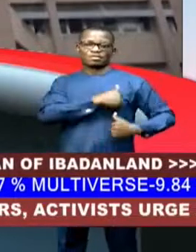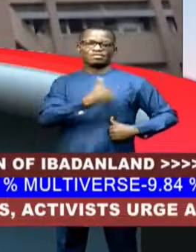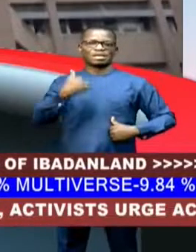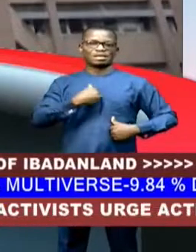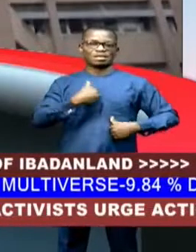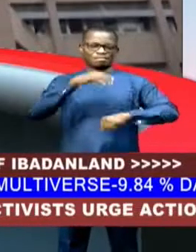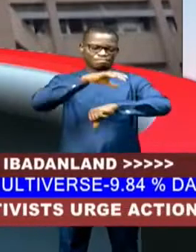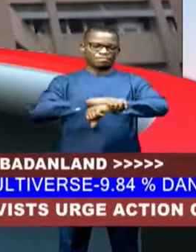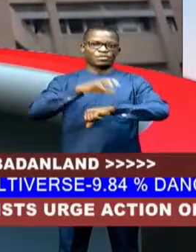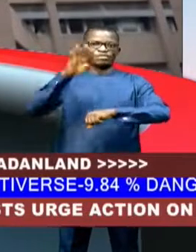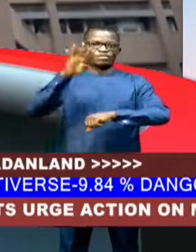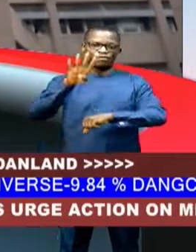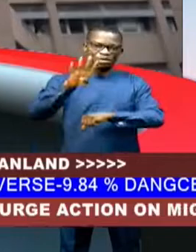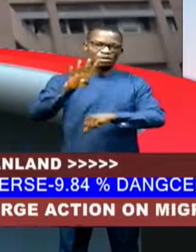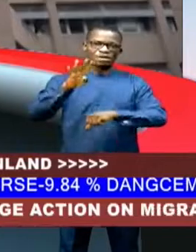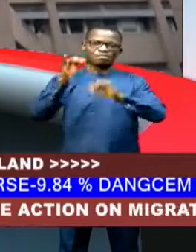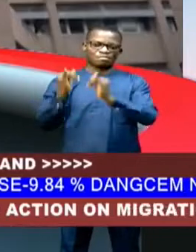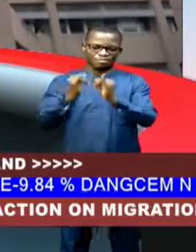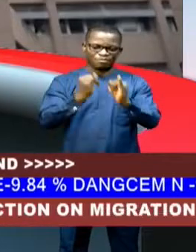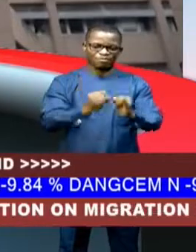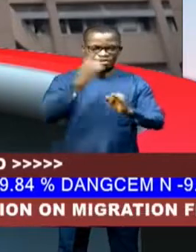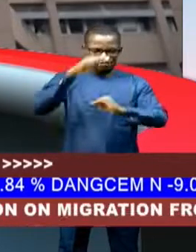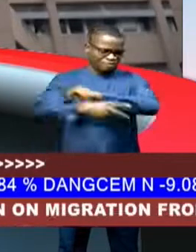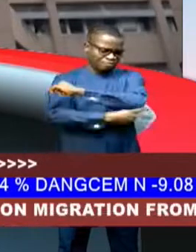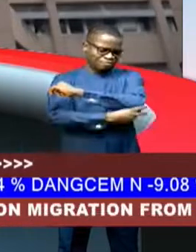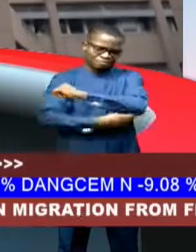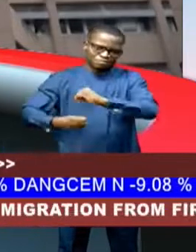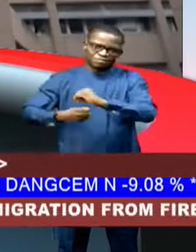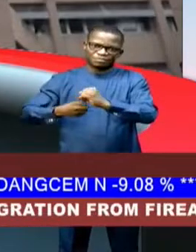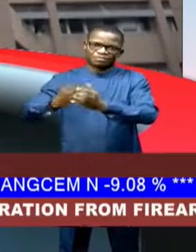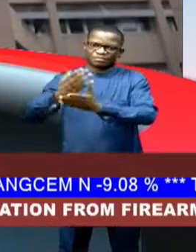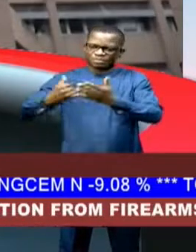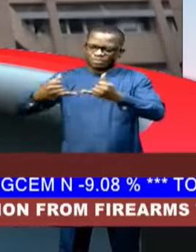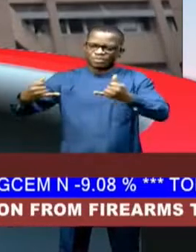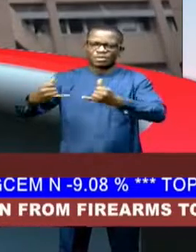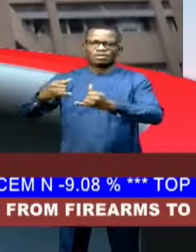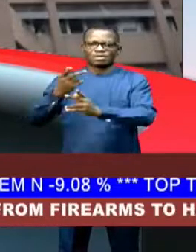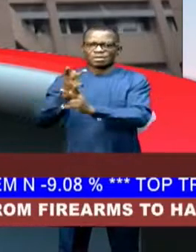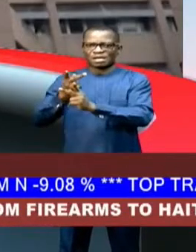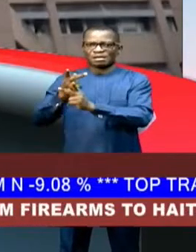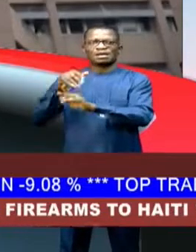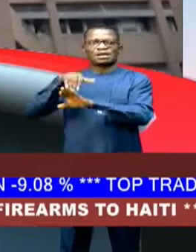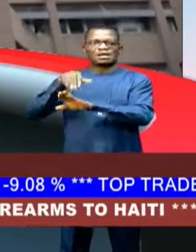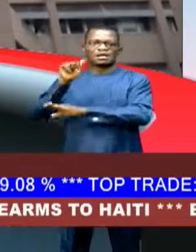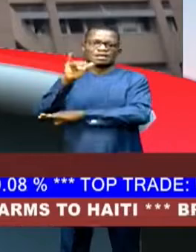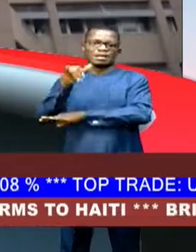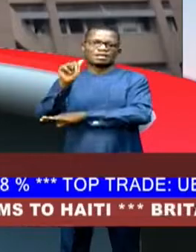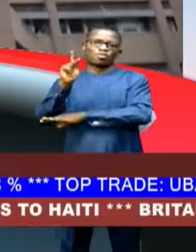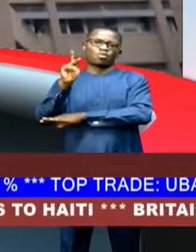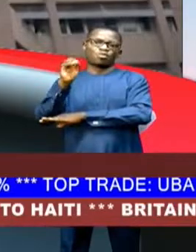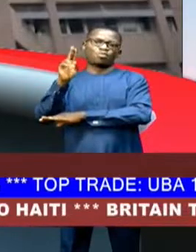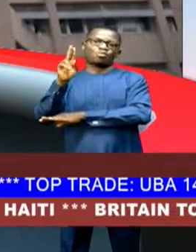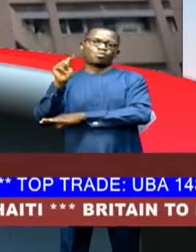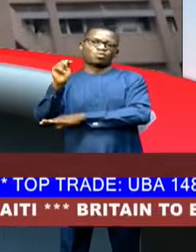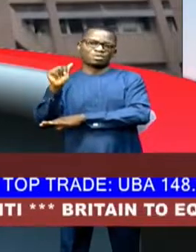for stealing metallurgical coke stored by Ajao Kota Steel Company Limited, as called in Kogi State. Metallurgical coke